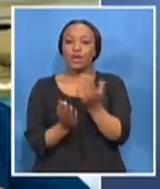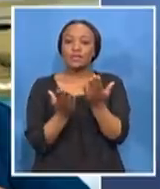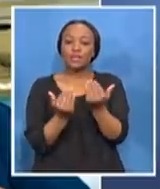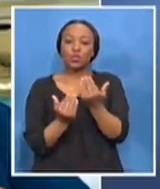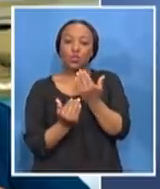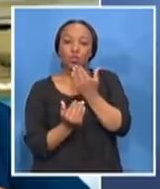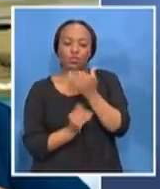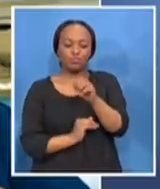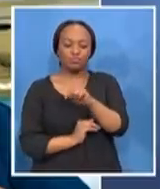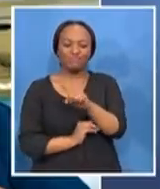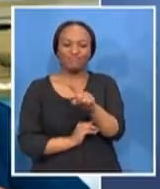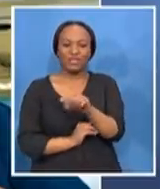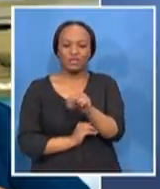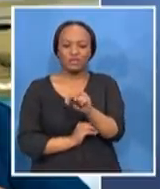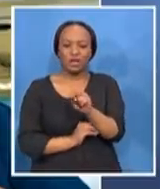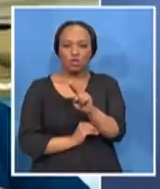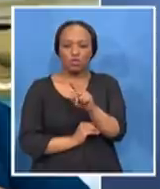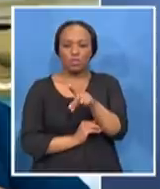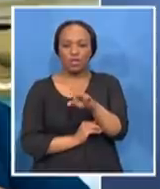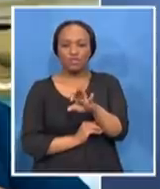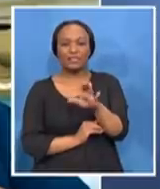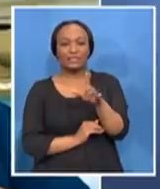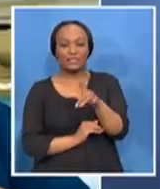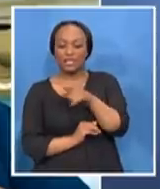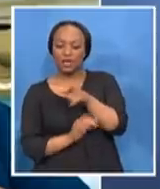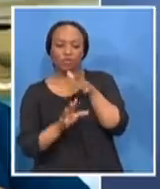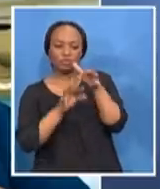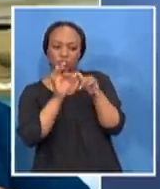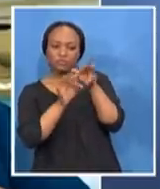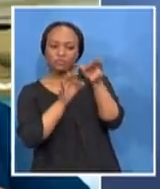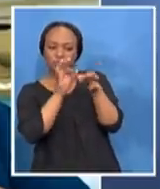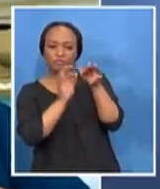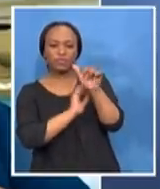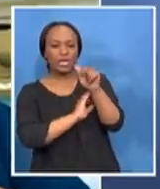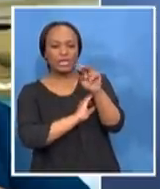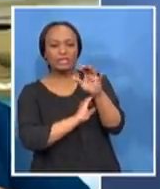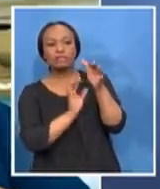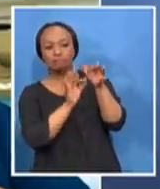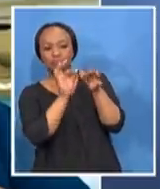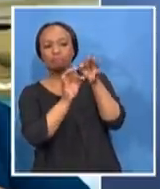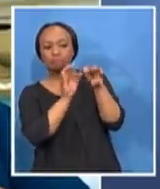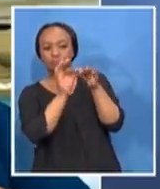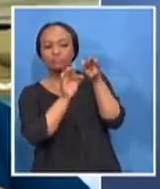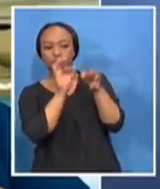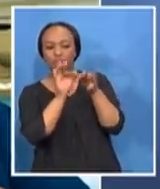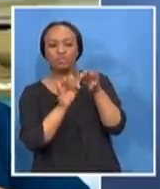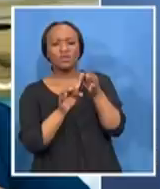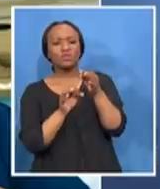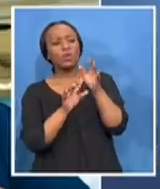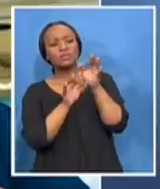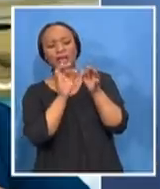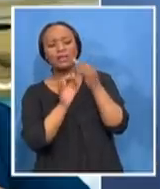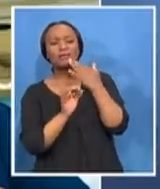the side of the story in terms of what are the issues they are concerned about and also